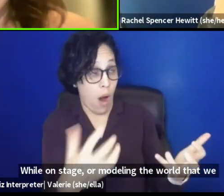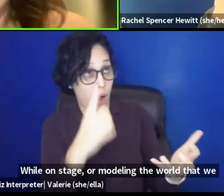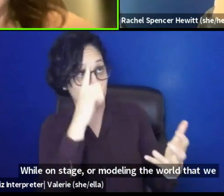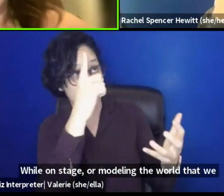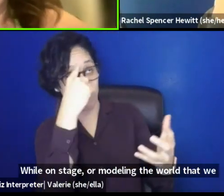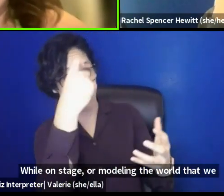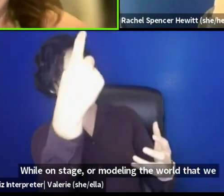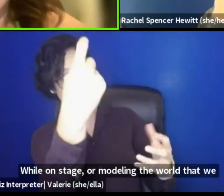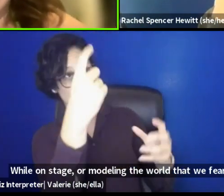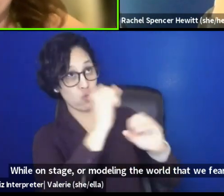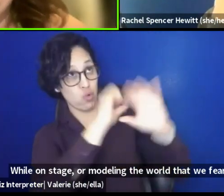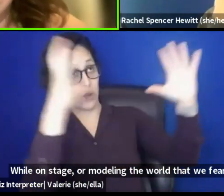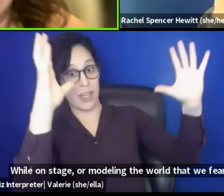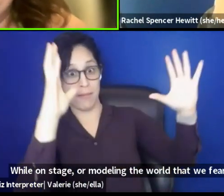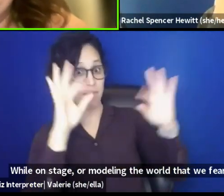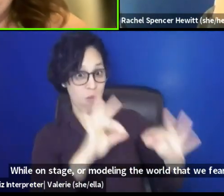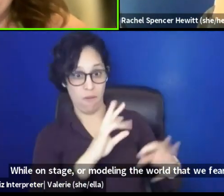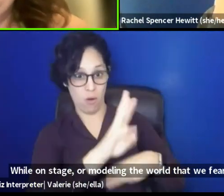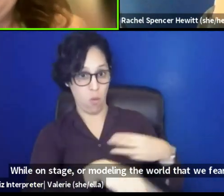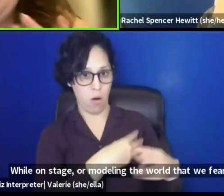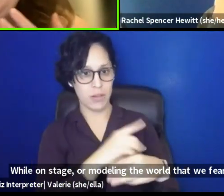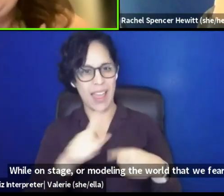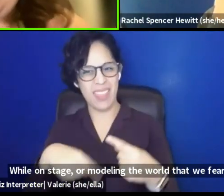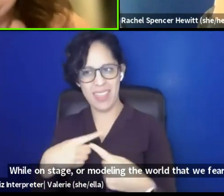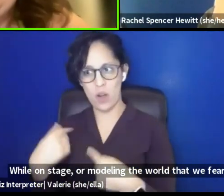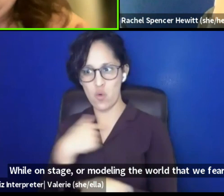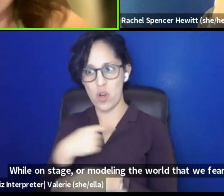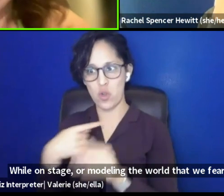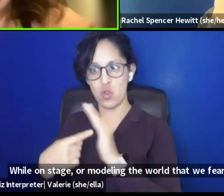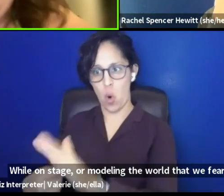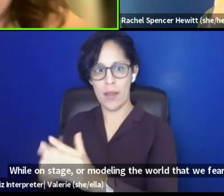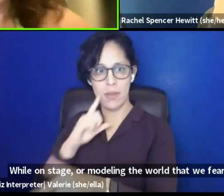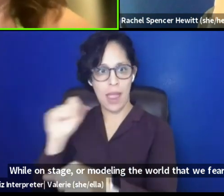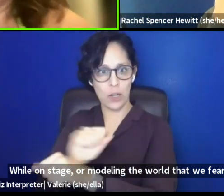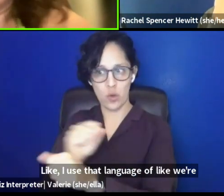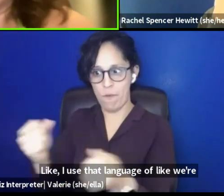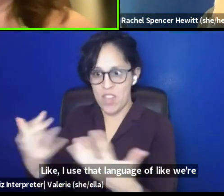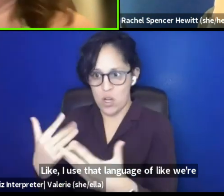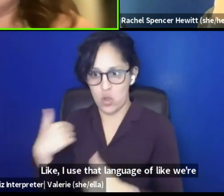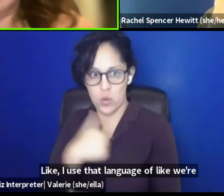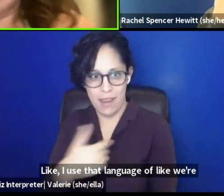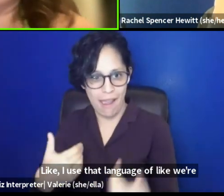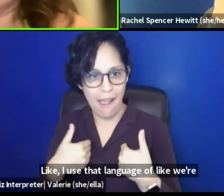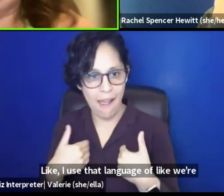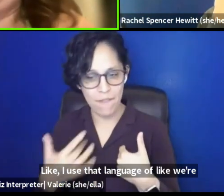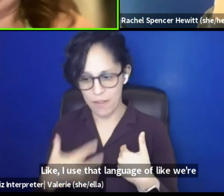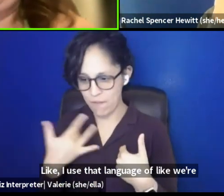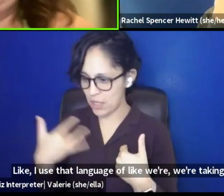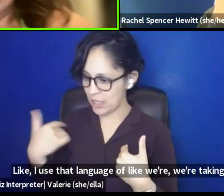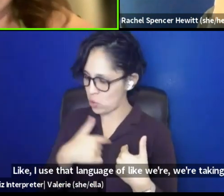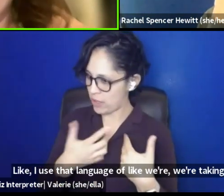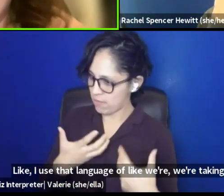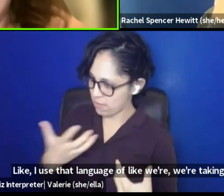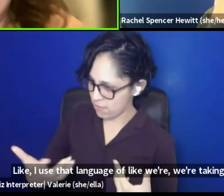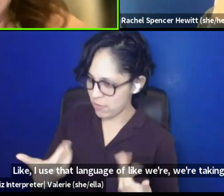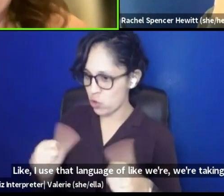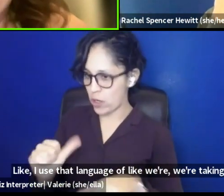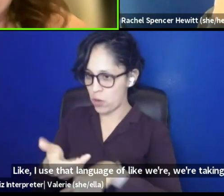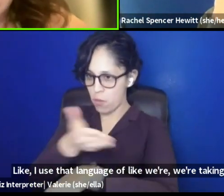I use that language of like, we're, we're taking these like feelings and we're trying to create a better world.